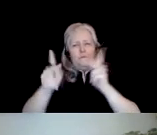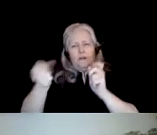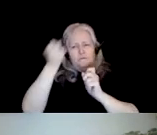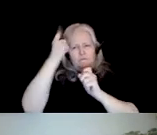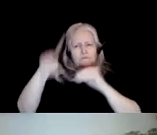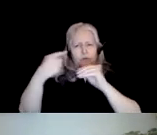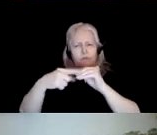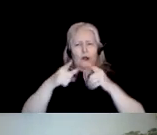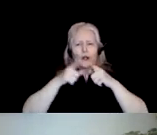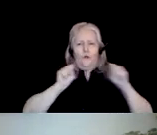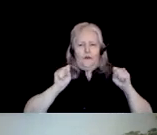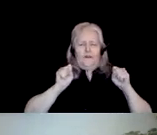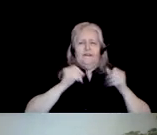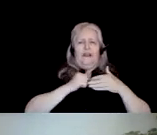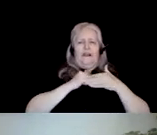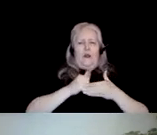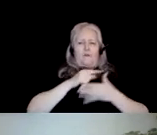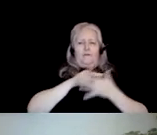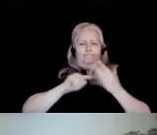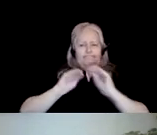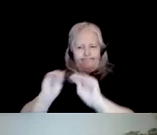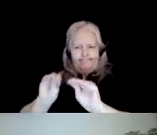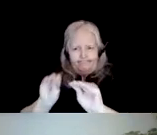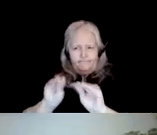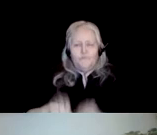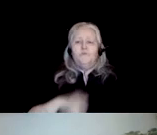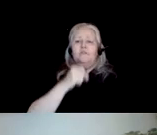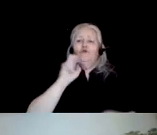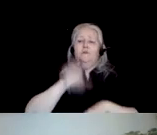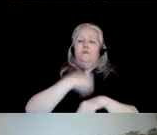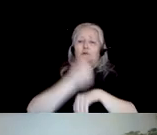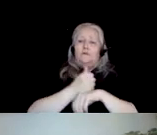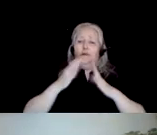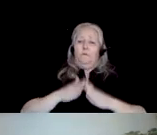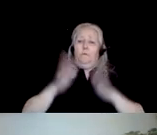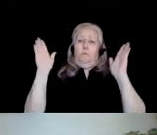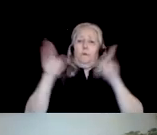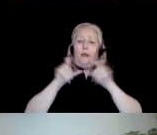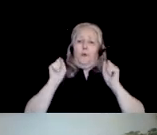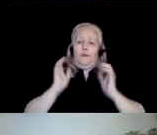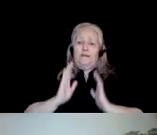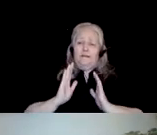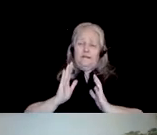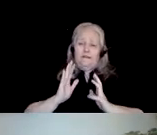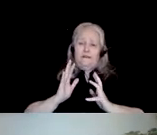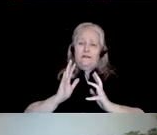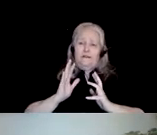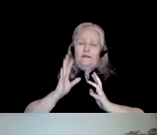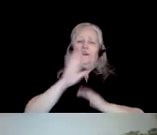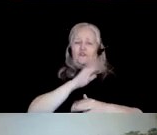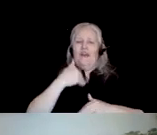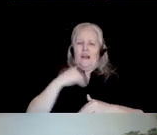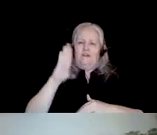and linguists to the public. Her work on creating public linguistics, including her All Things Linguistic blog,